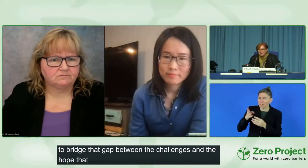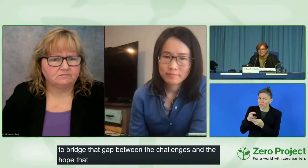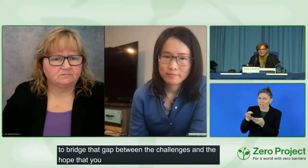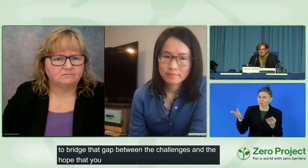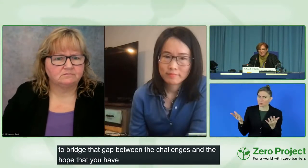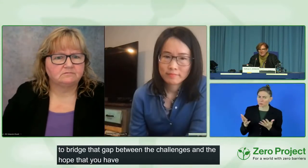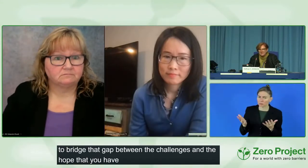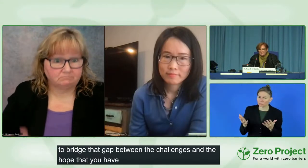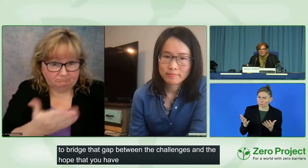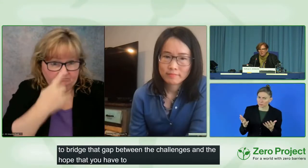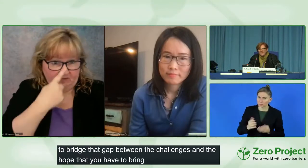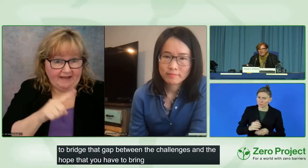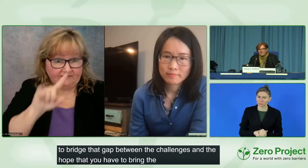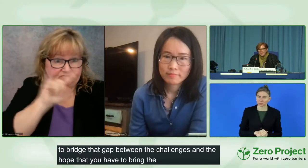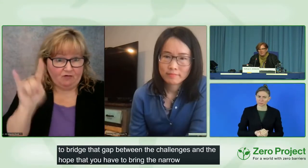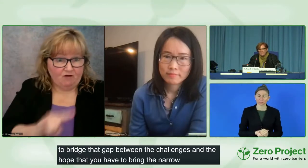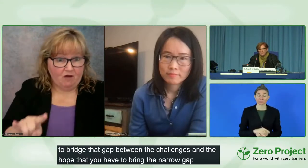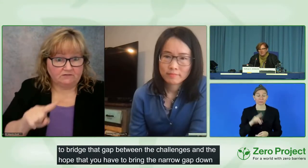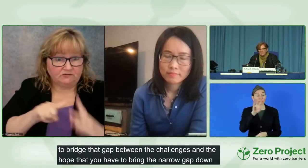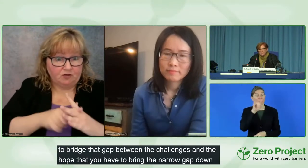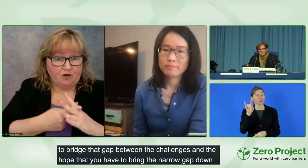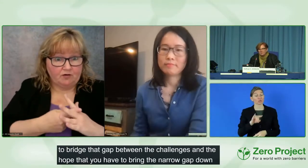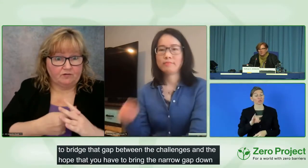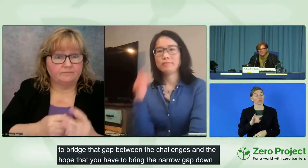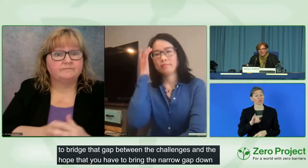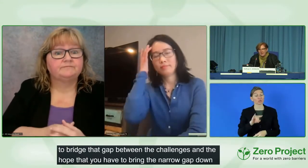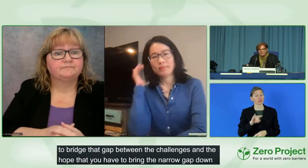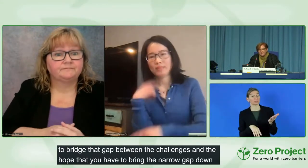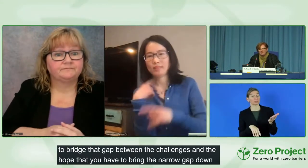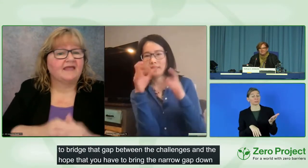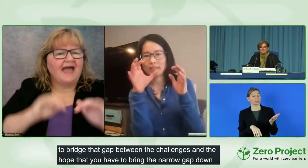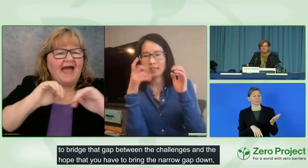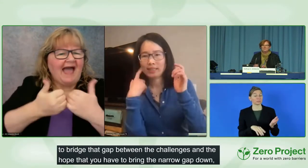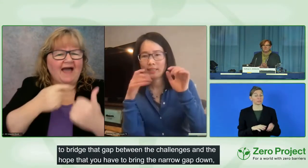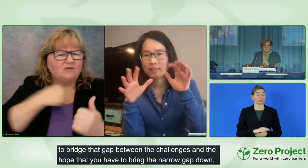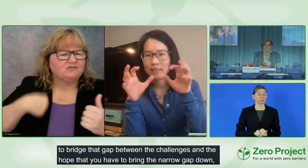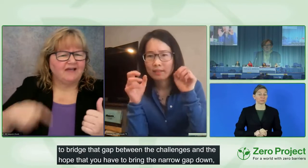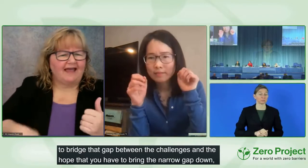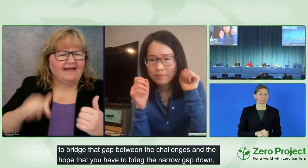Xiaorong, if you could start, please. What needs to happen in China to bridge the gaps?